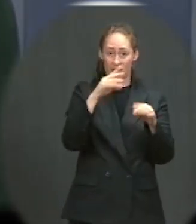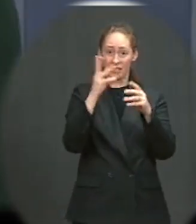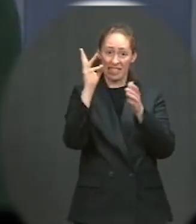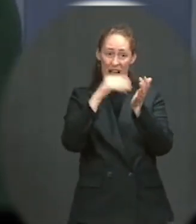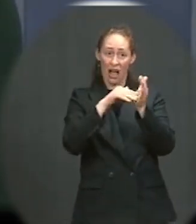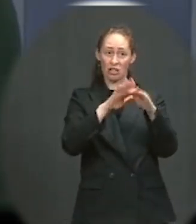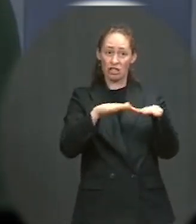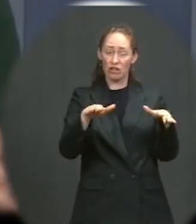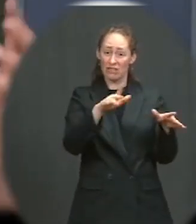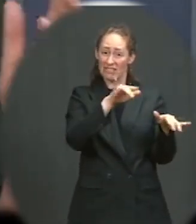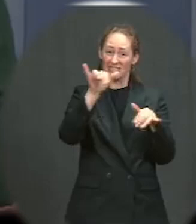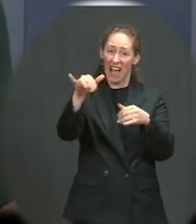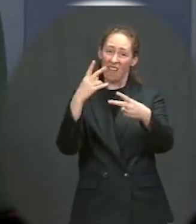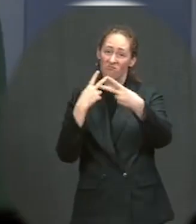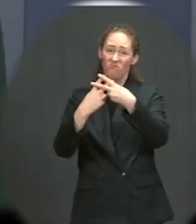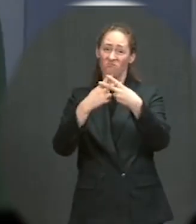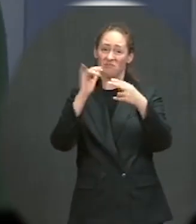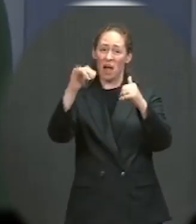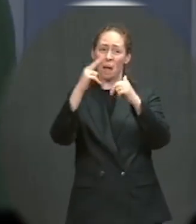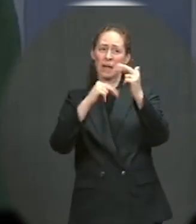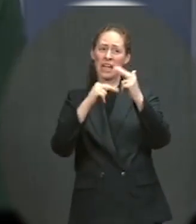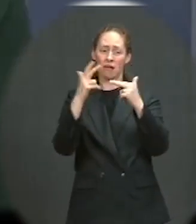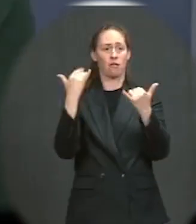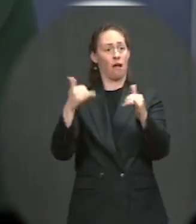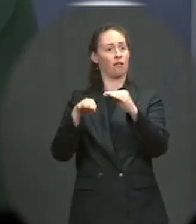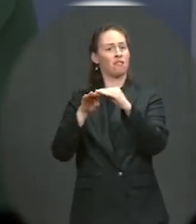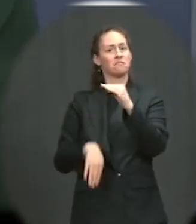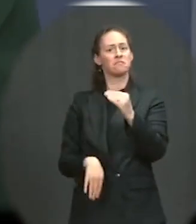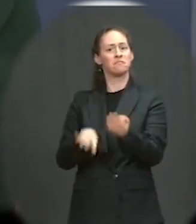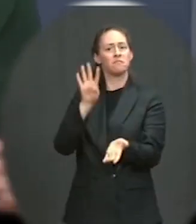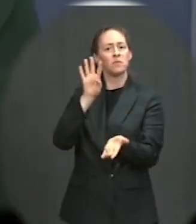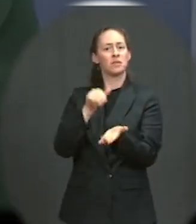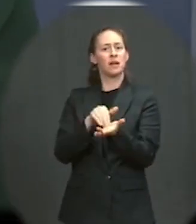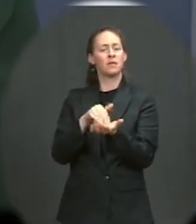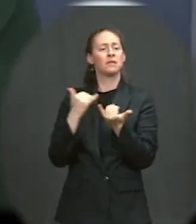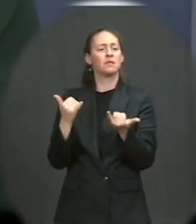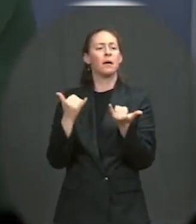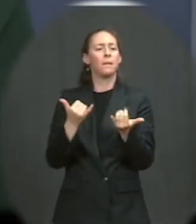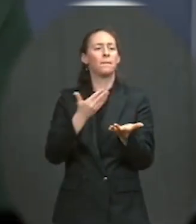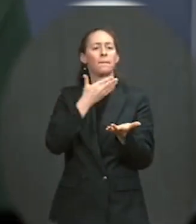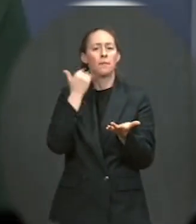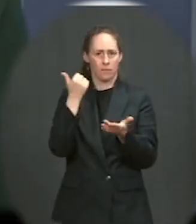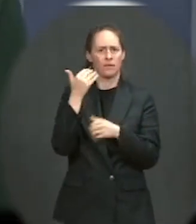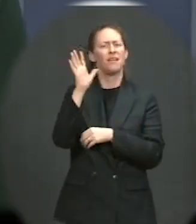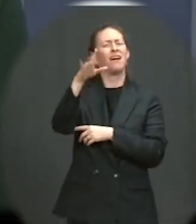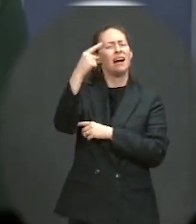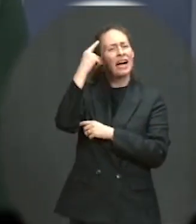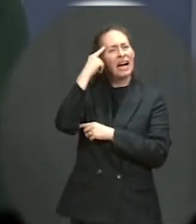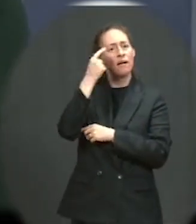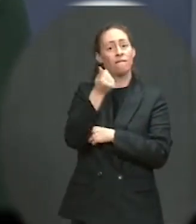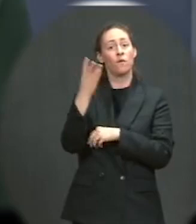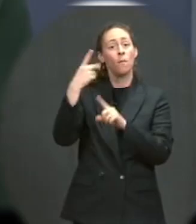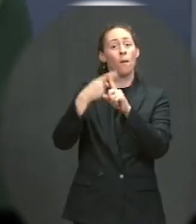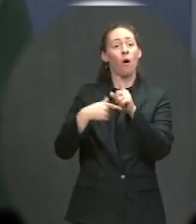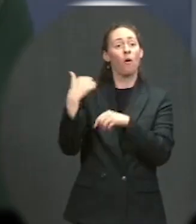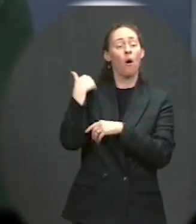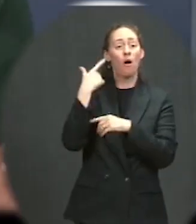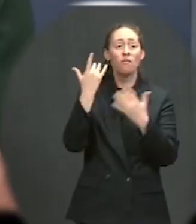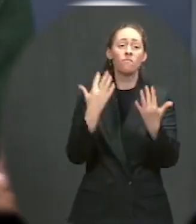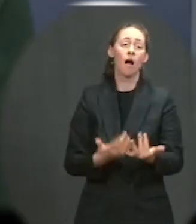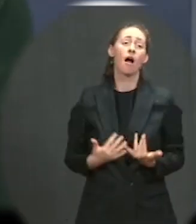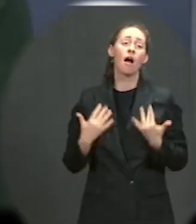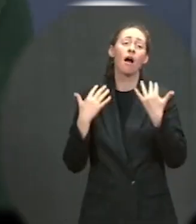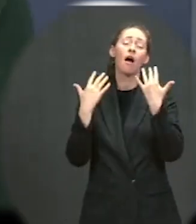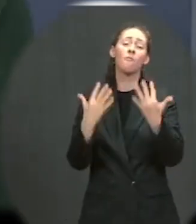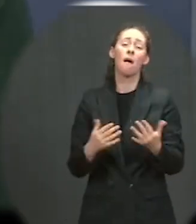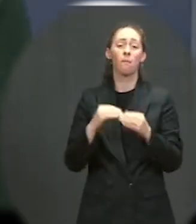less than 1,000. If you look to just a couple of months ago when there were children who were waiting in Border Patrol facilities for more than 100 hours, and they were